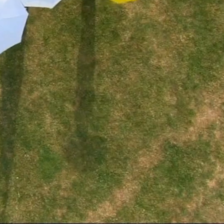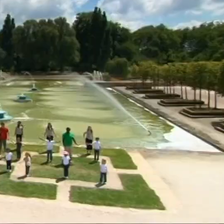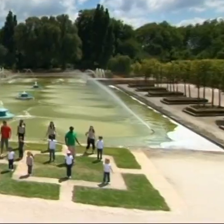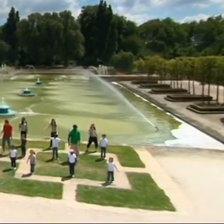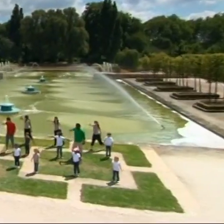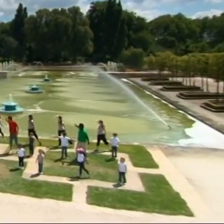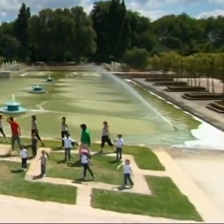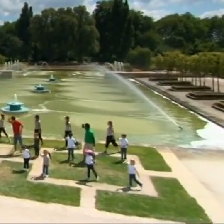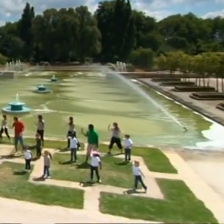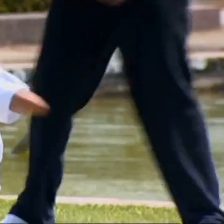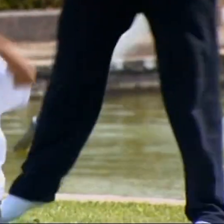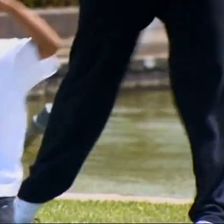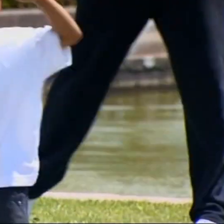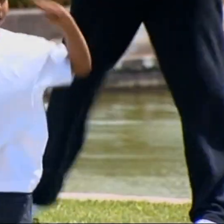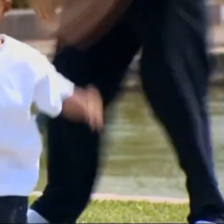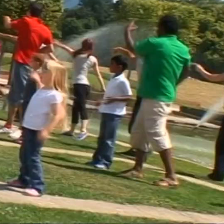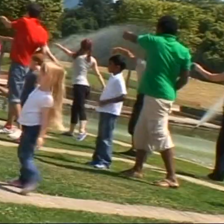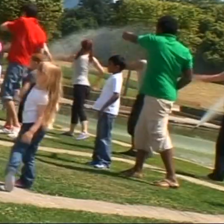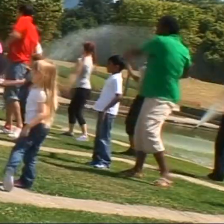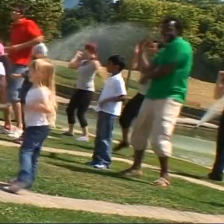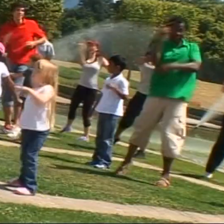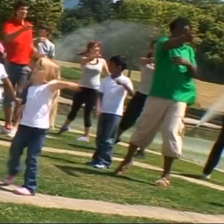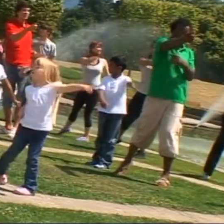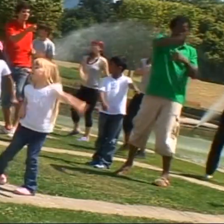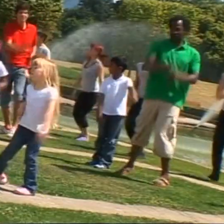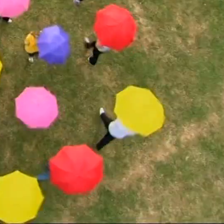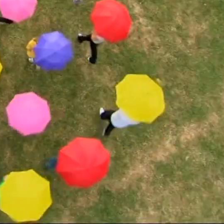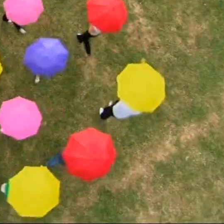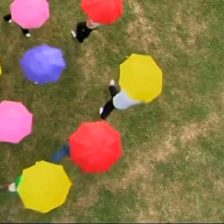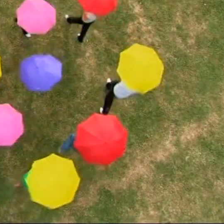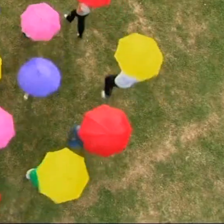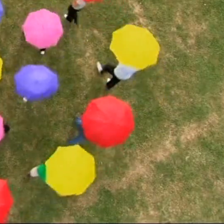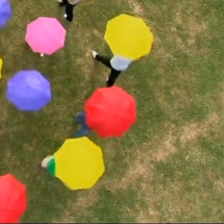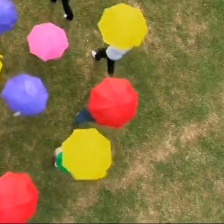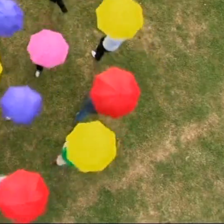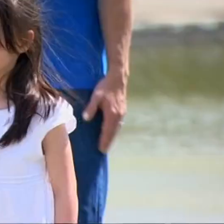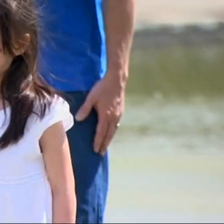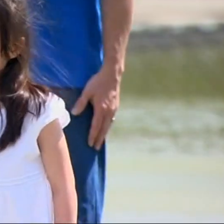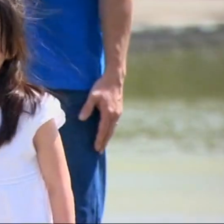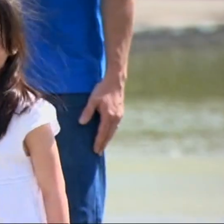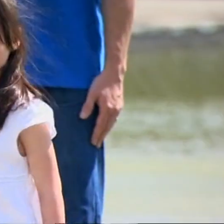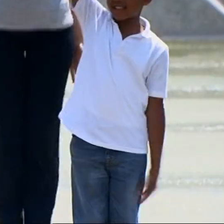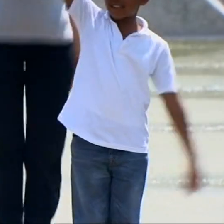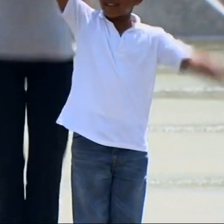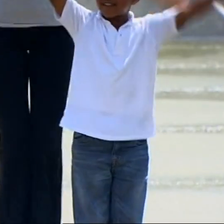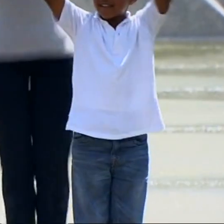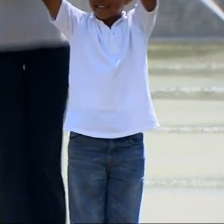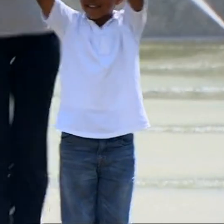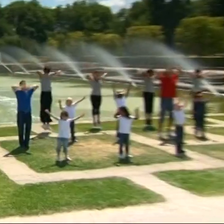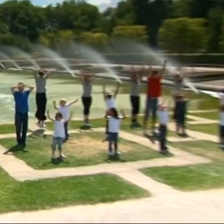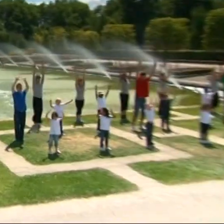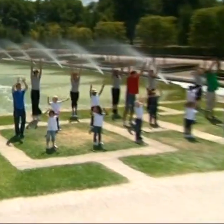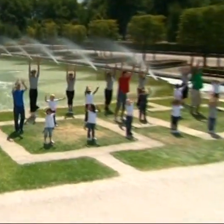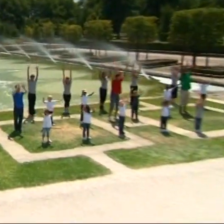grey New summer skies are far away Summer, summer sun come shine